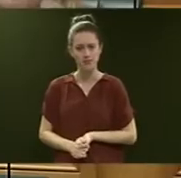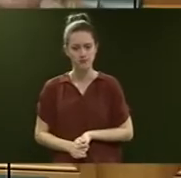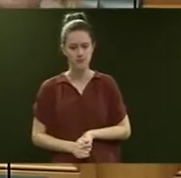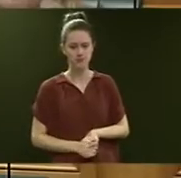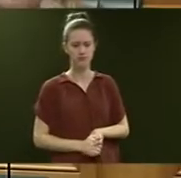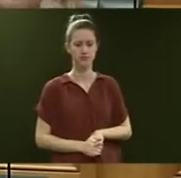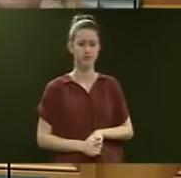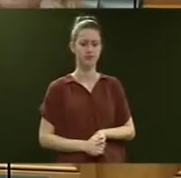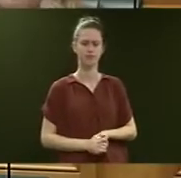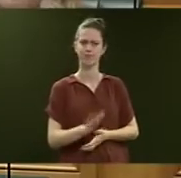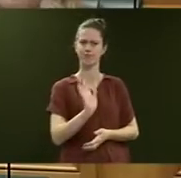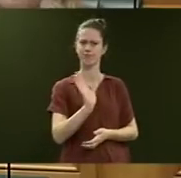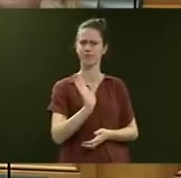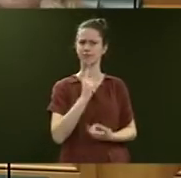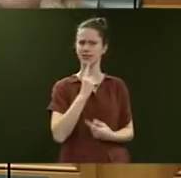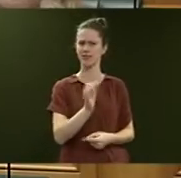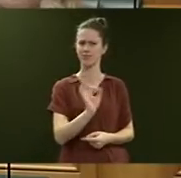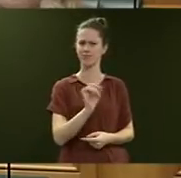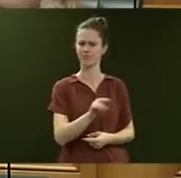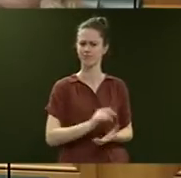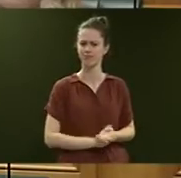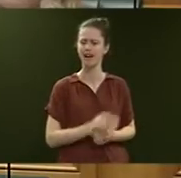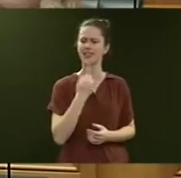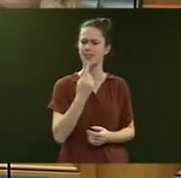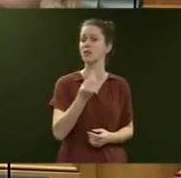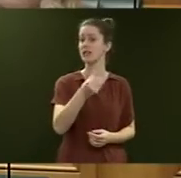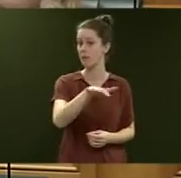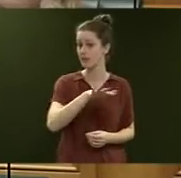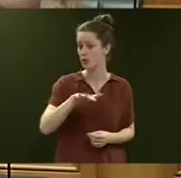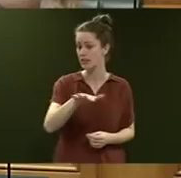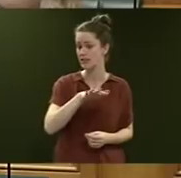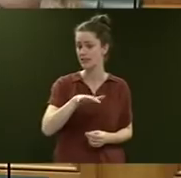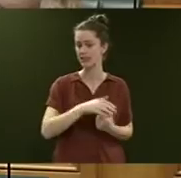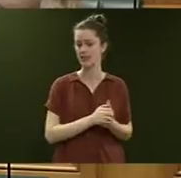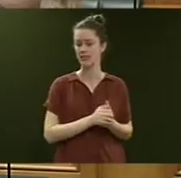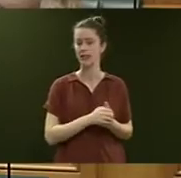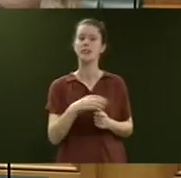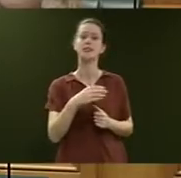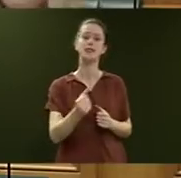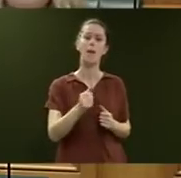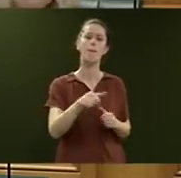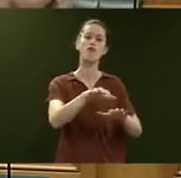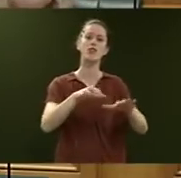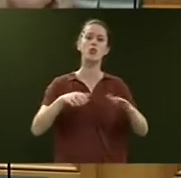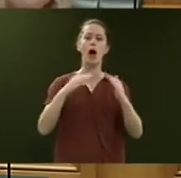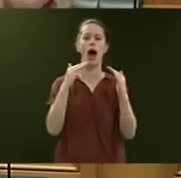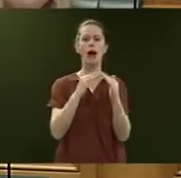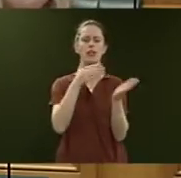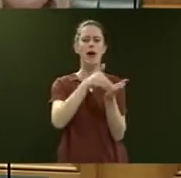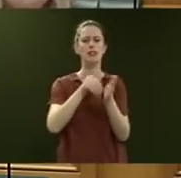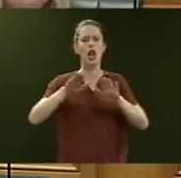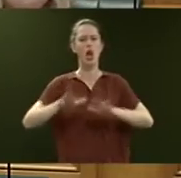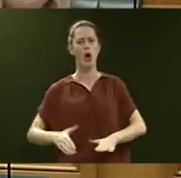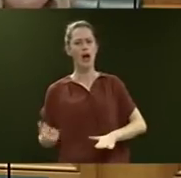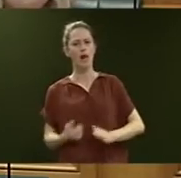No, that's not at all what I said. I said that in some cases, in some regional housing markets, low-income renters have been